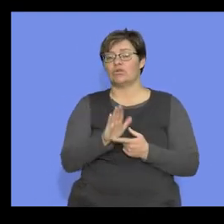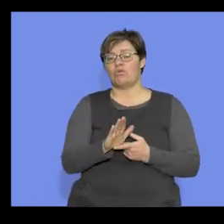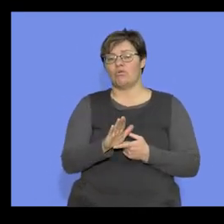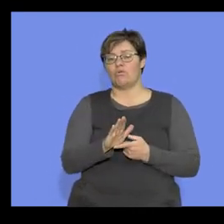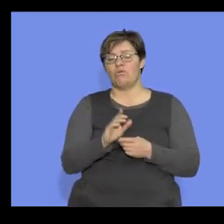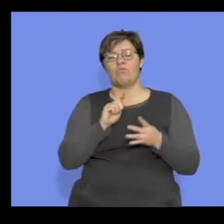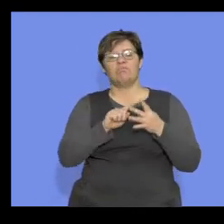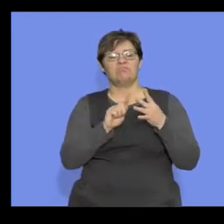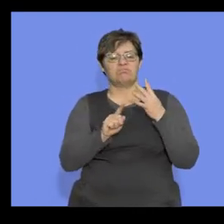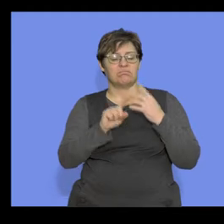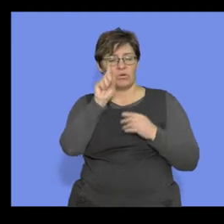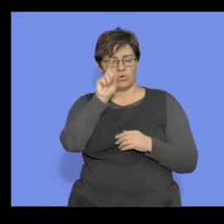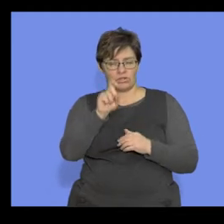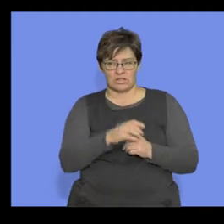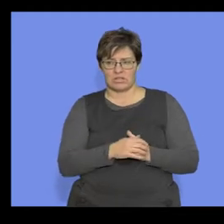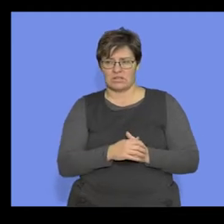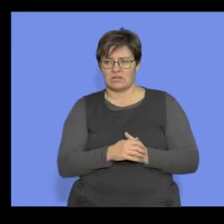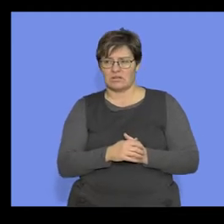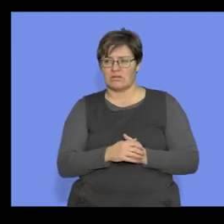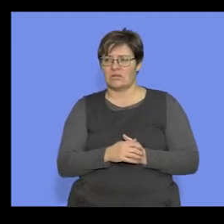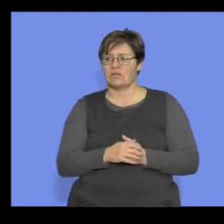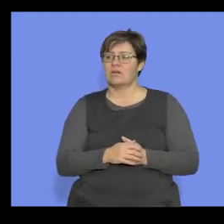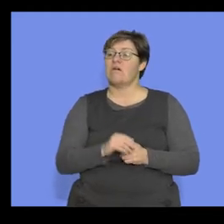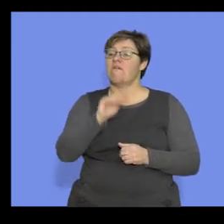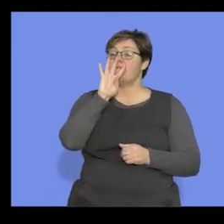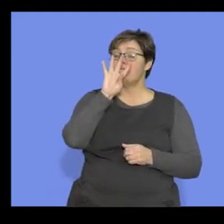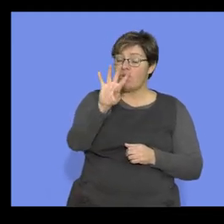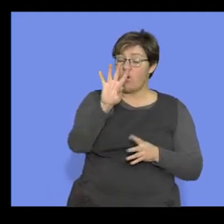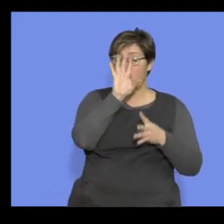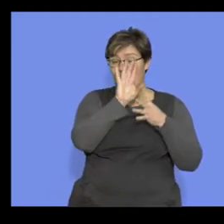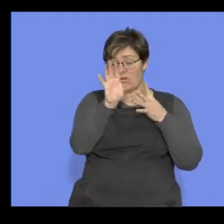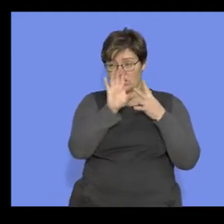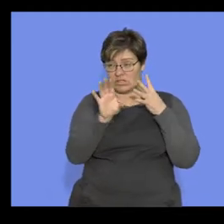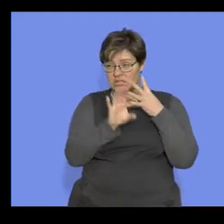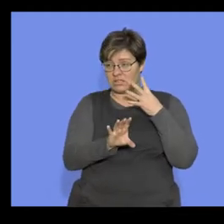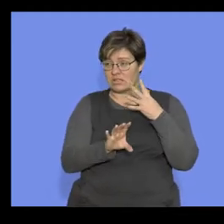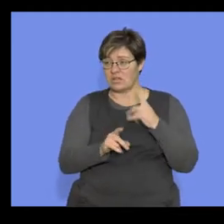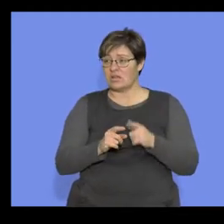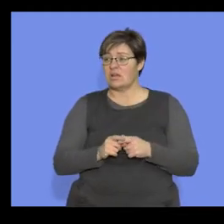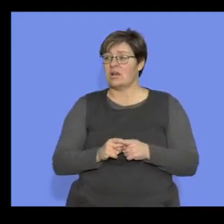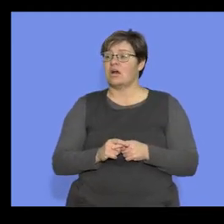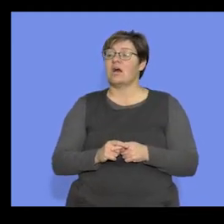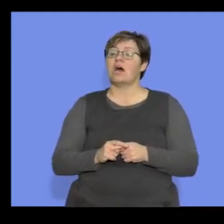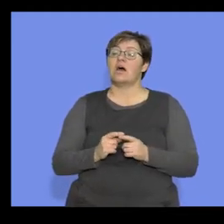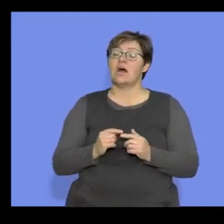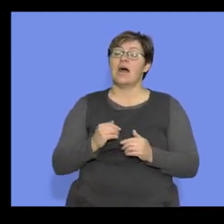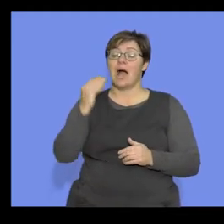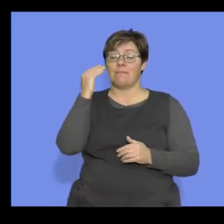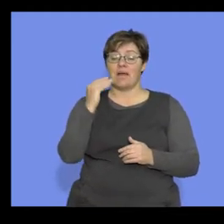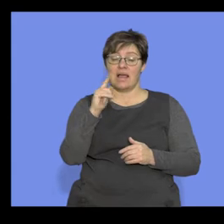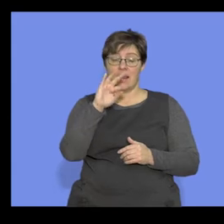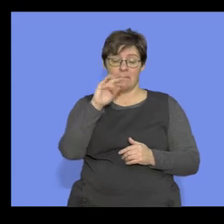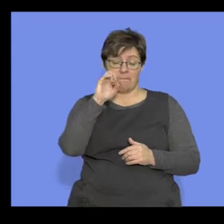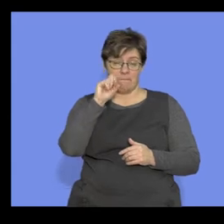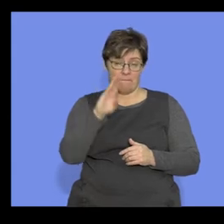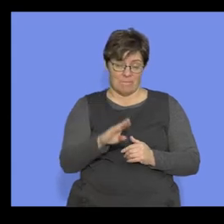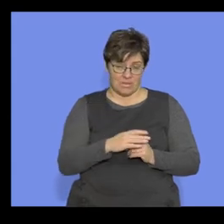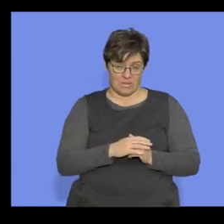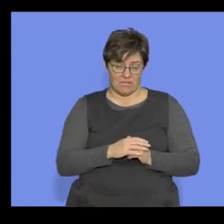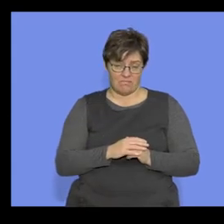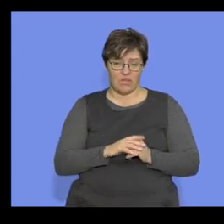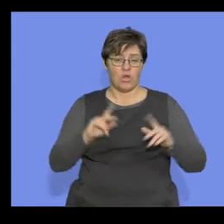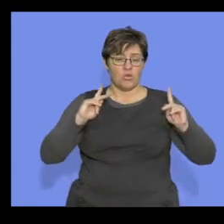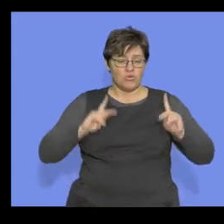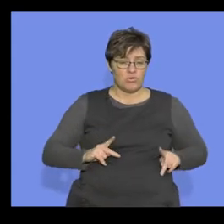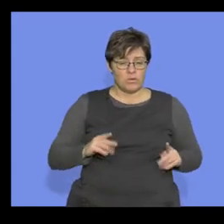out, but I just want to show you the kinds of questions. Give four characteristics of the upper